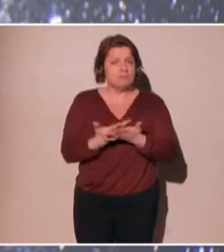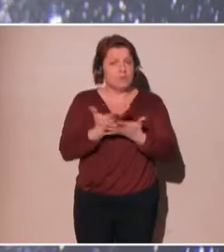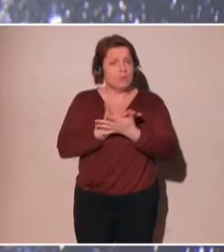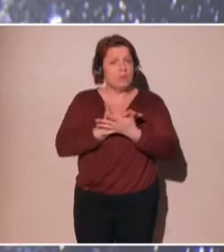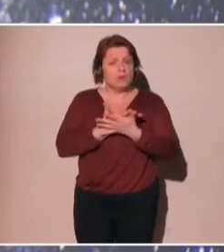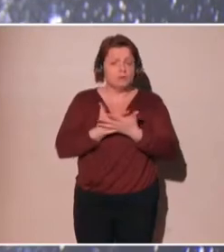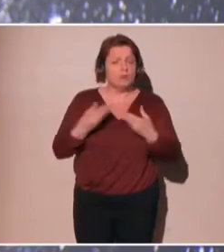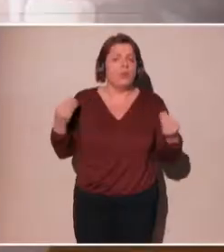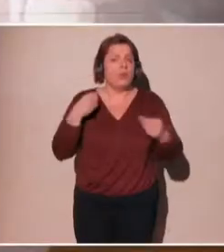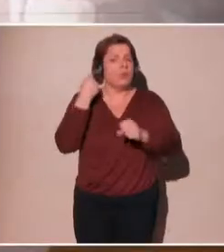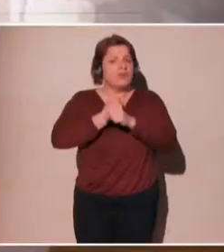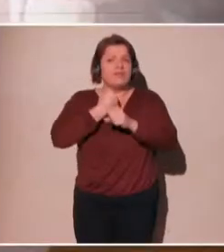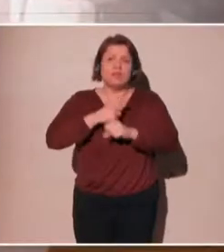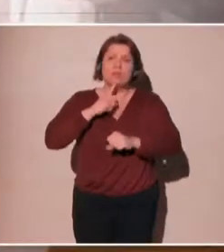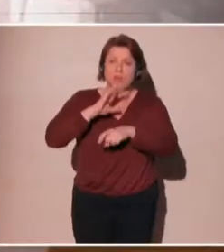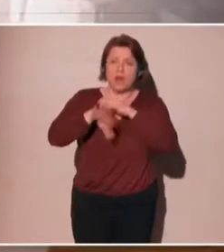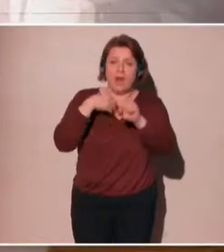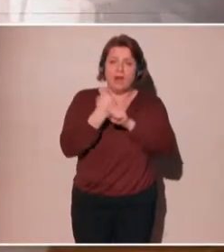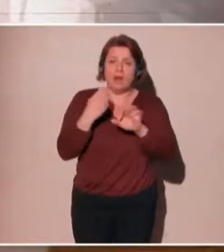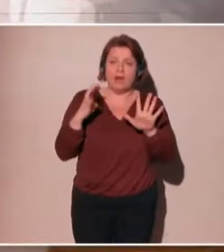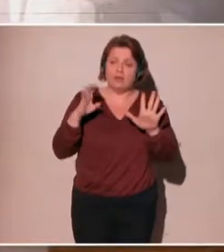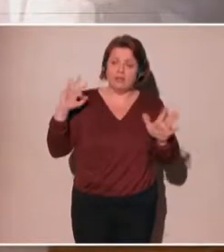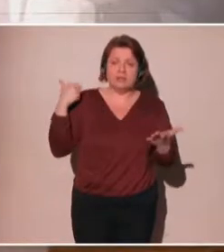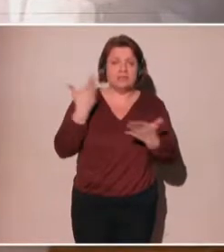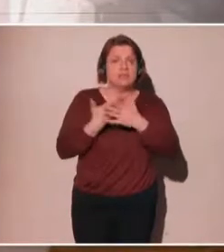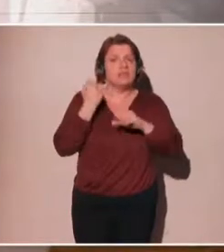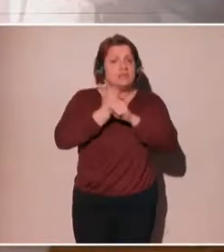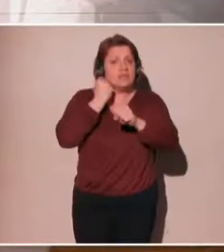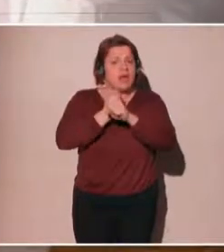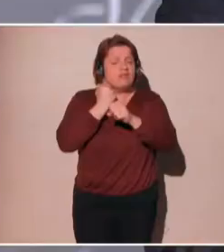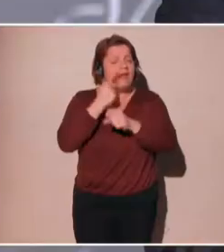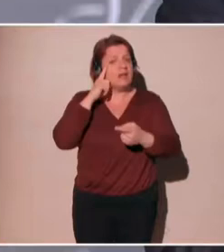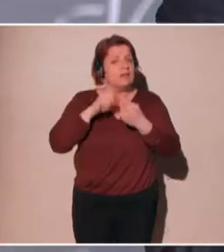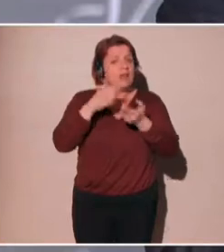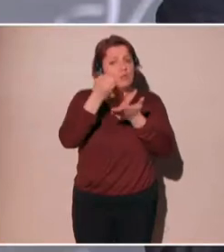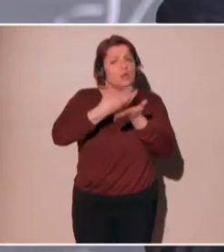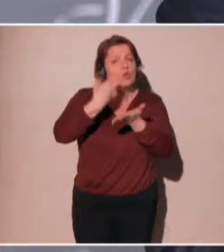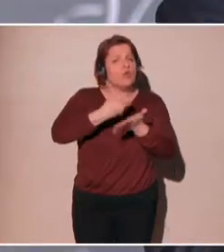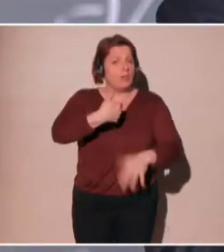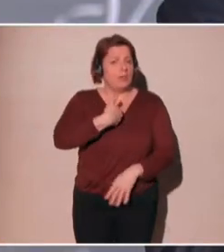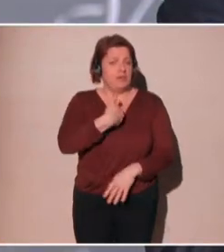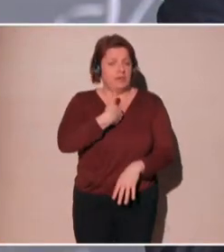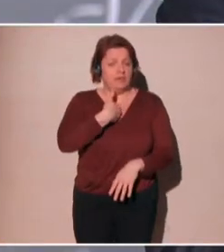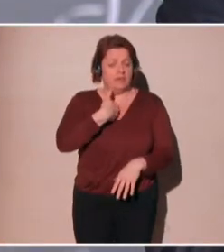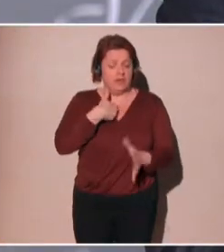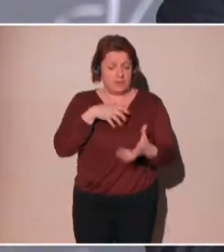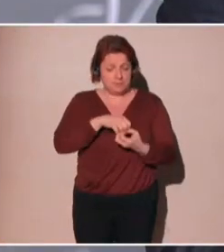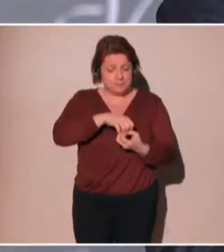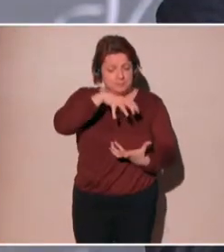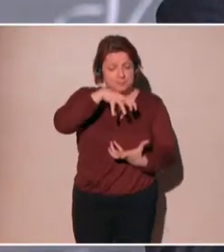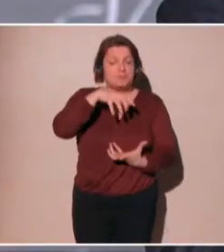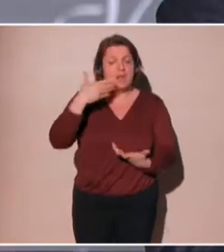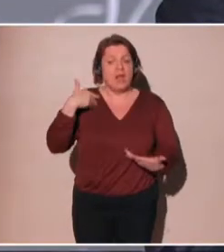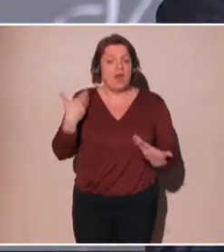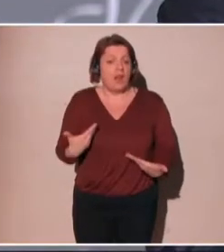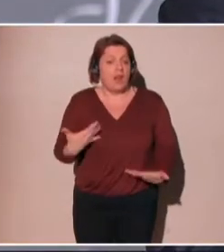think is private data isn't. And even as late as now, this year, we show how states in the United States